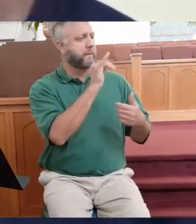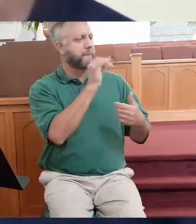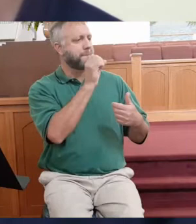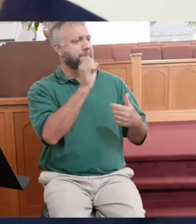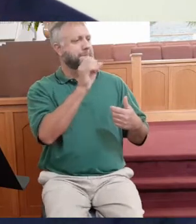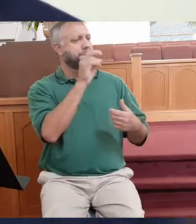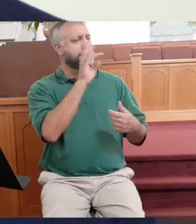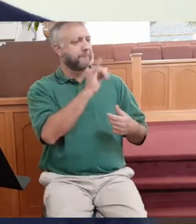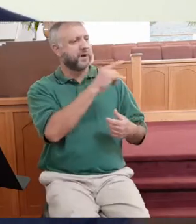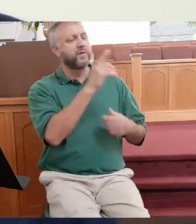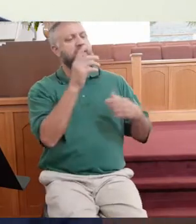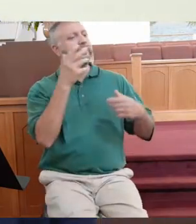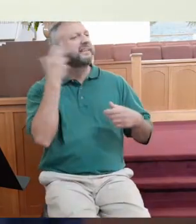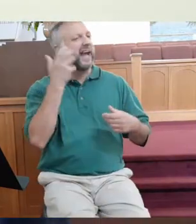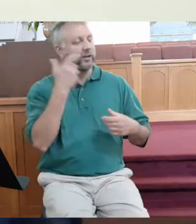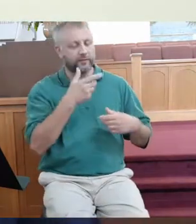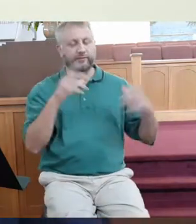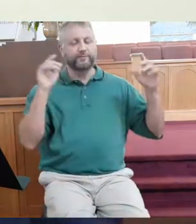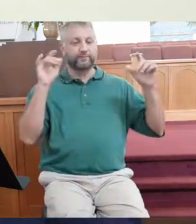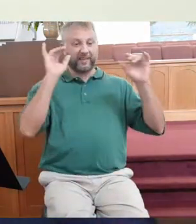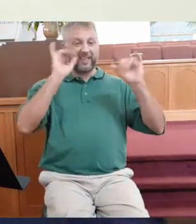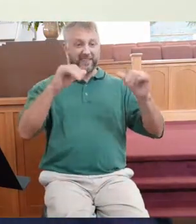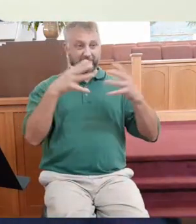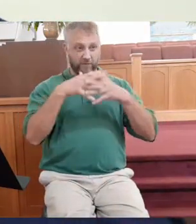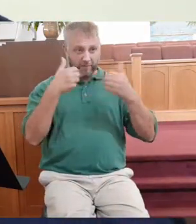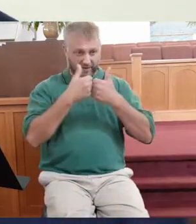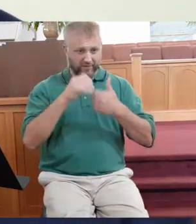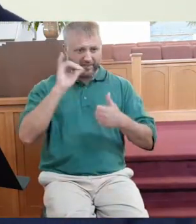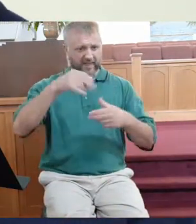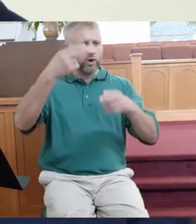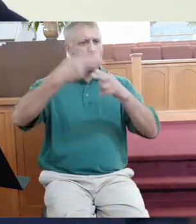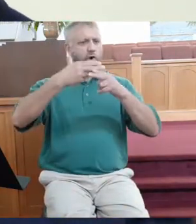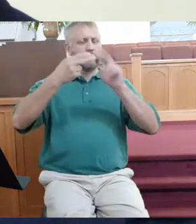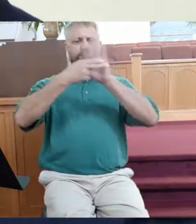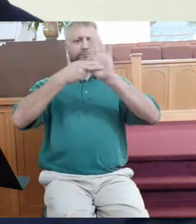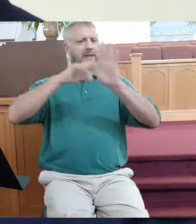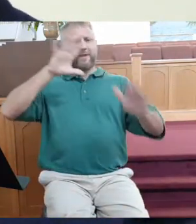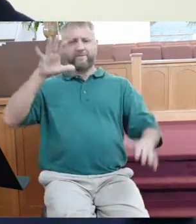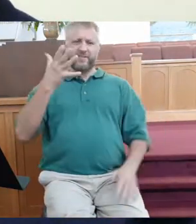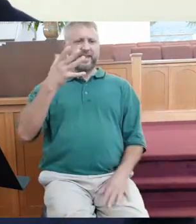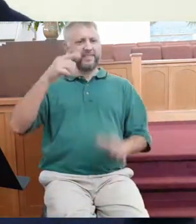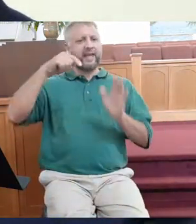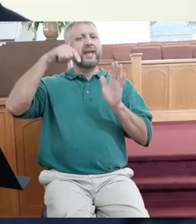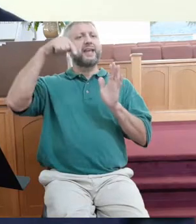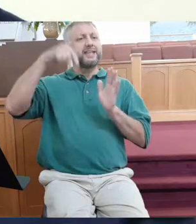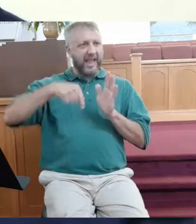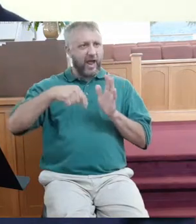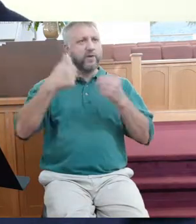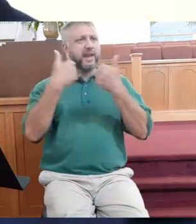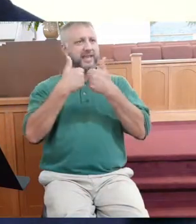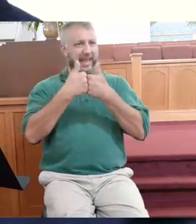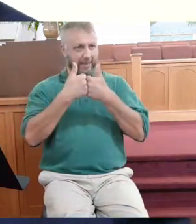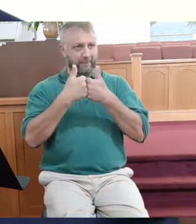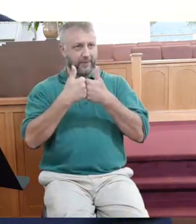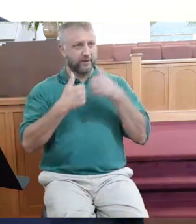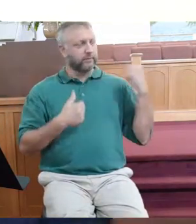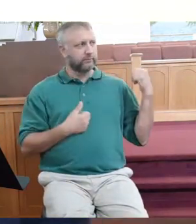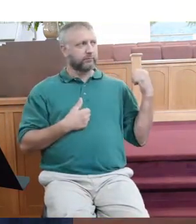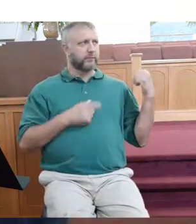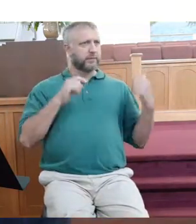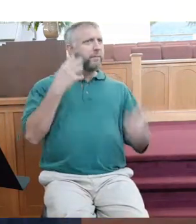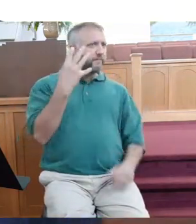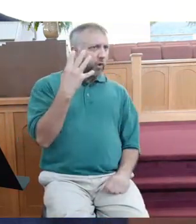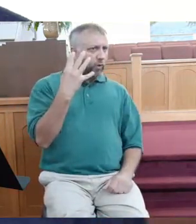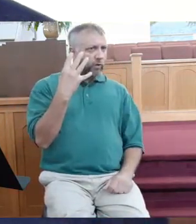that has famously become known as the fifth down game. If those of you know anything about football, you know that you get